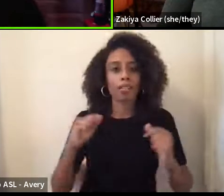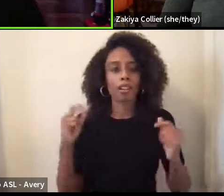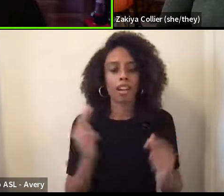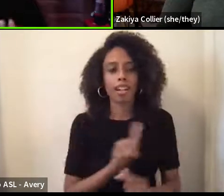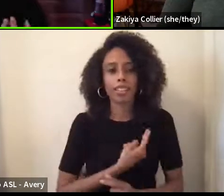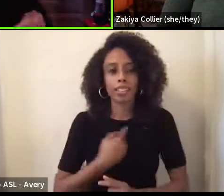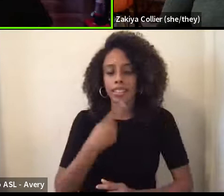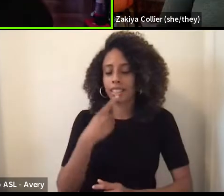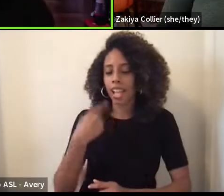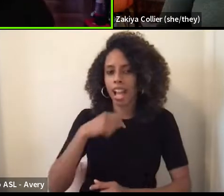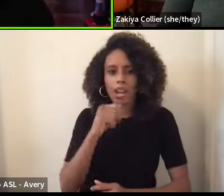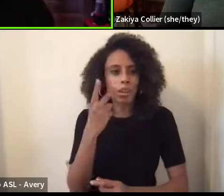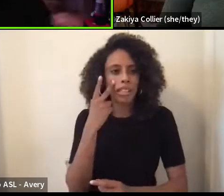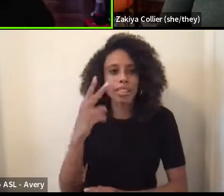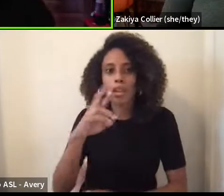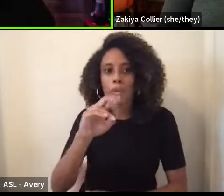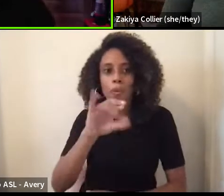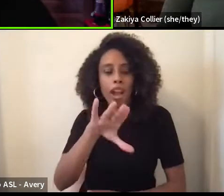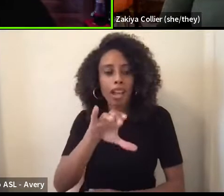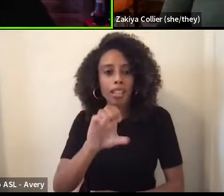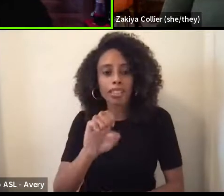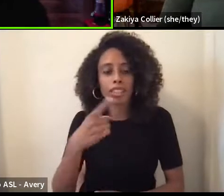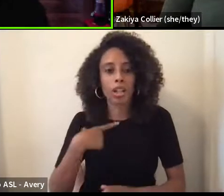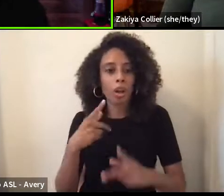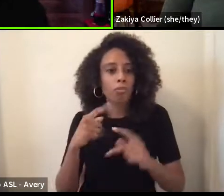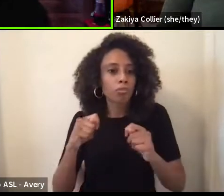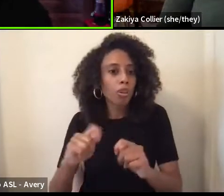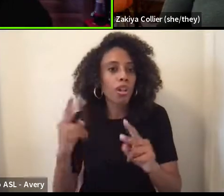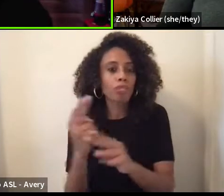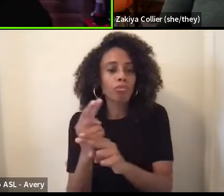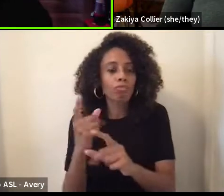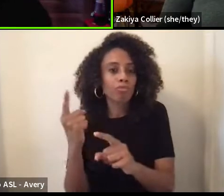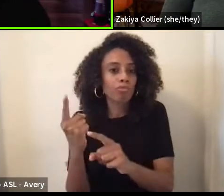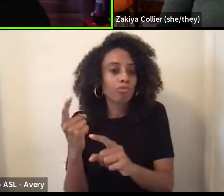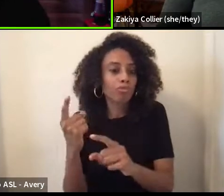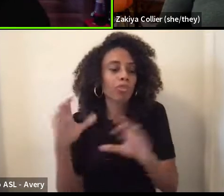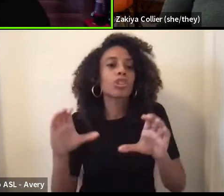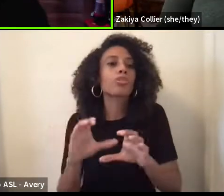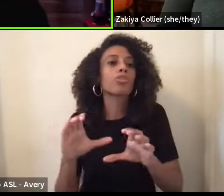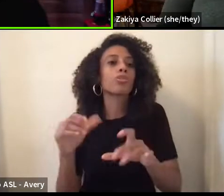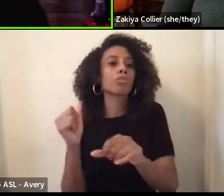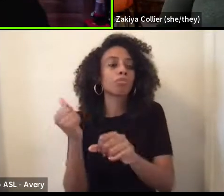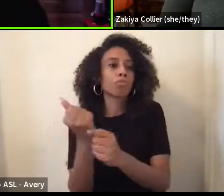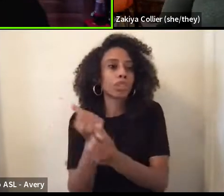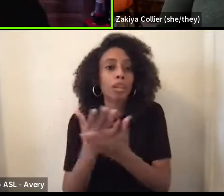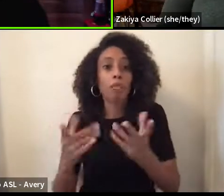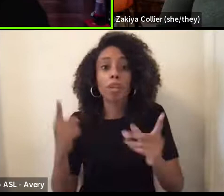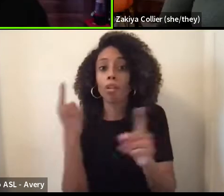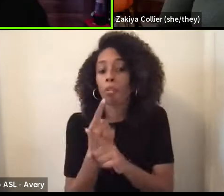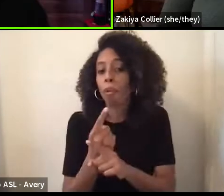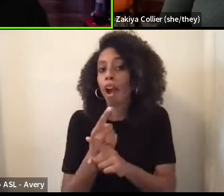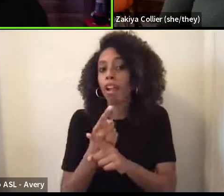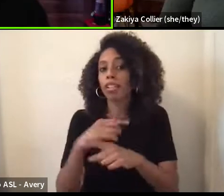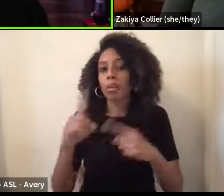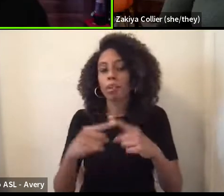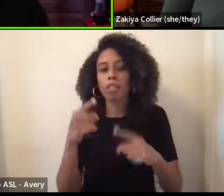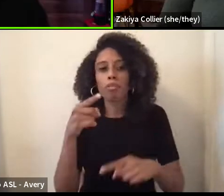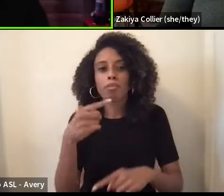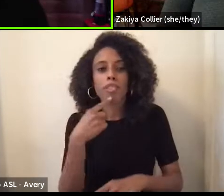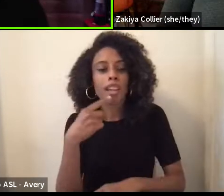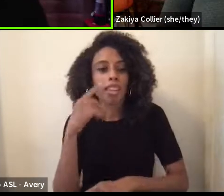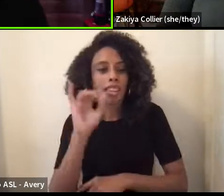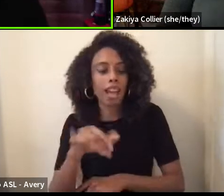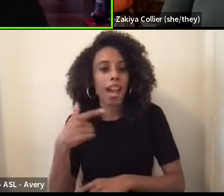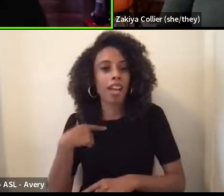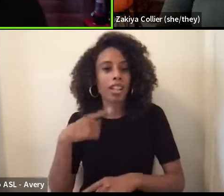even say that you're trying to do something this way, or you're trying to do something right, or you're trying to do something that's not divisive, that's